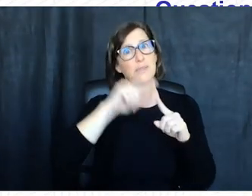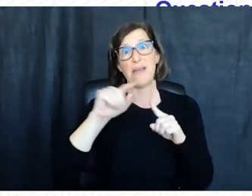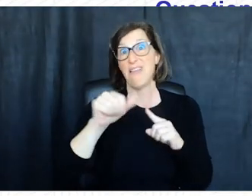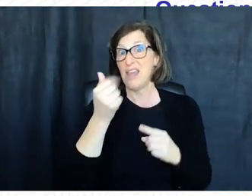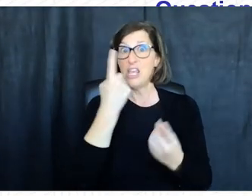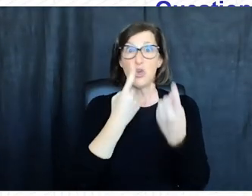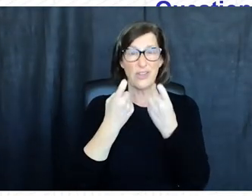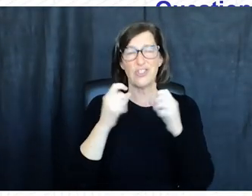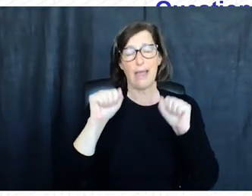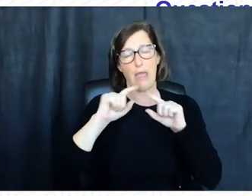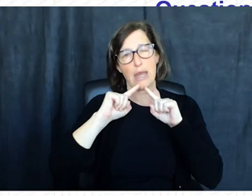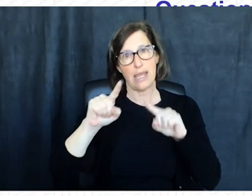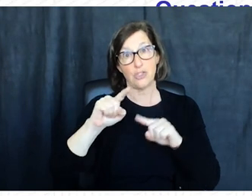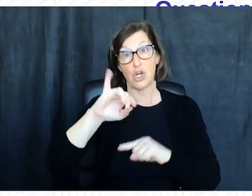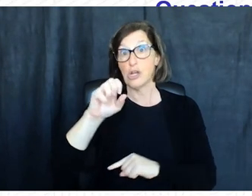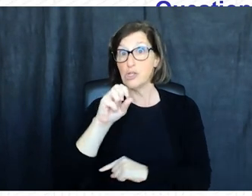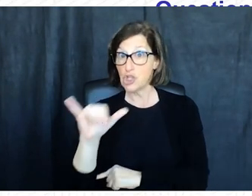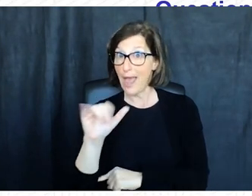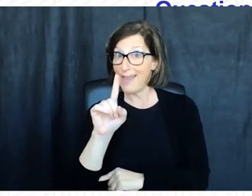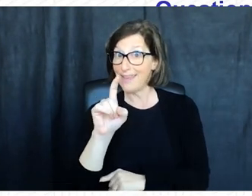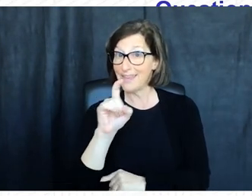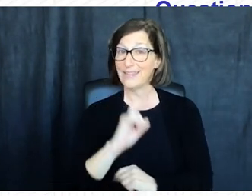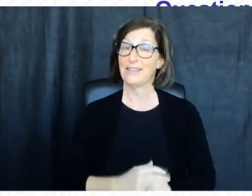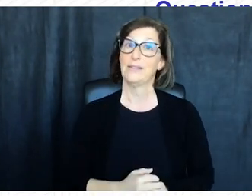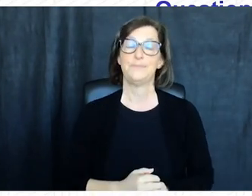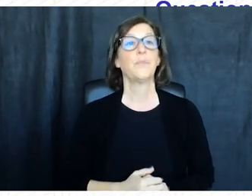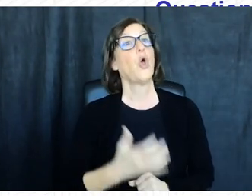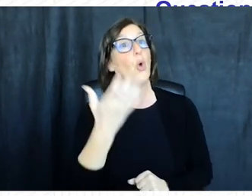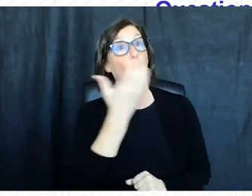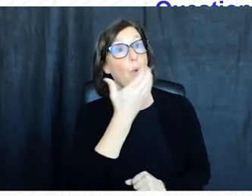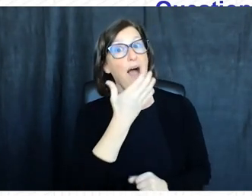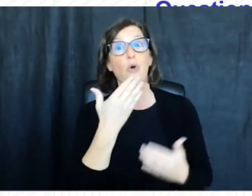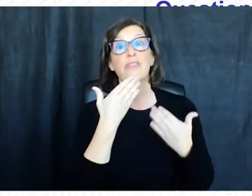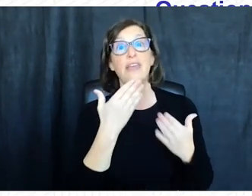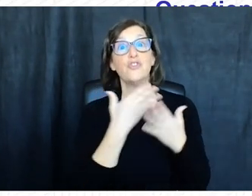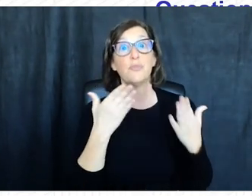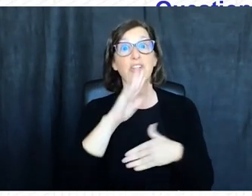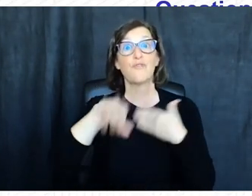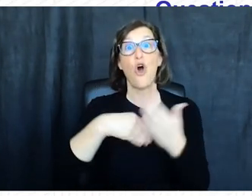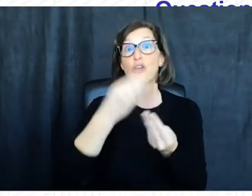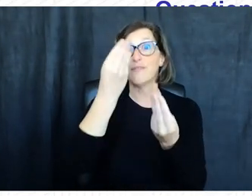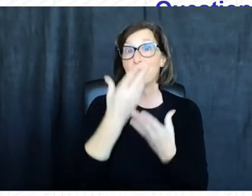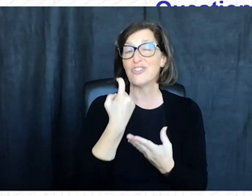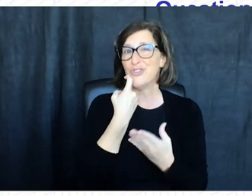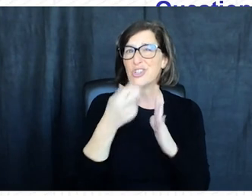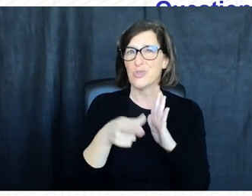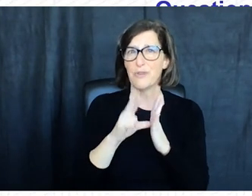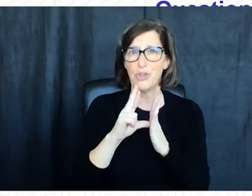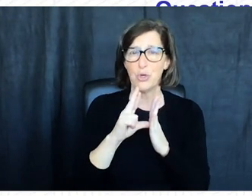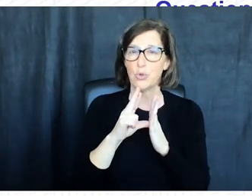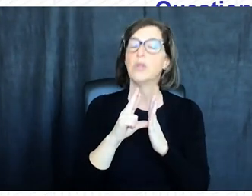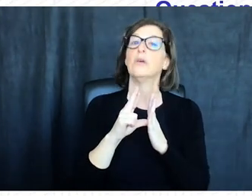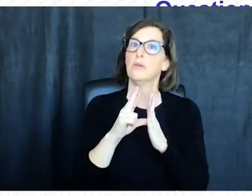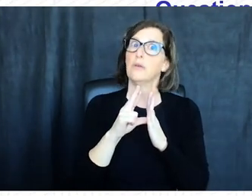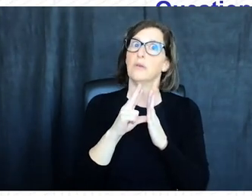to answer any questions you all may have back to you now jay wow grant thank you for all the information that you just